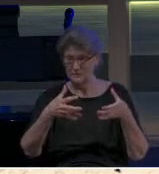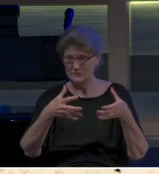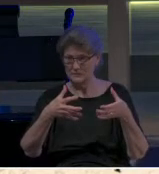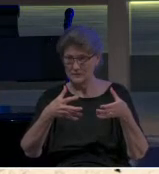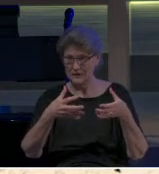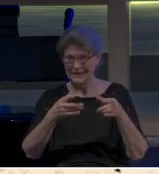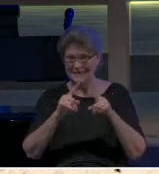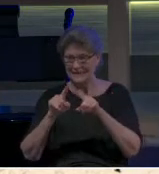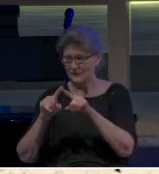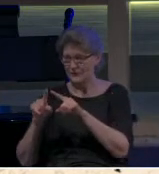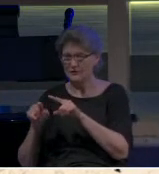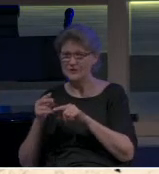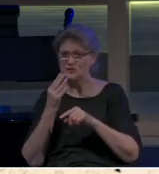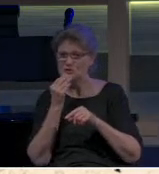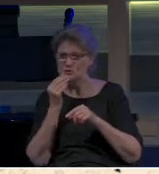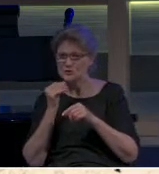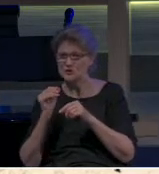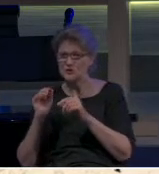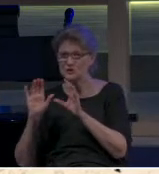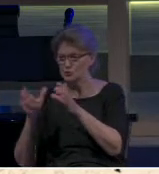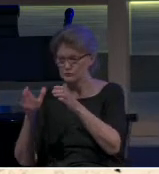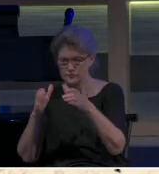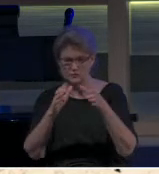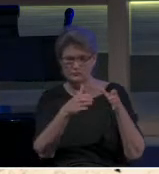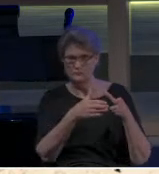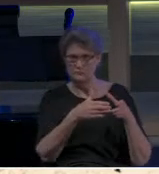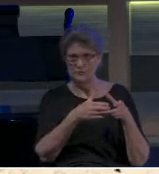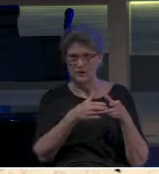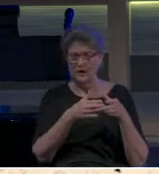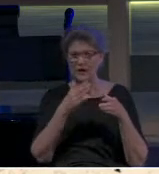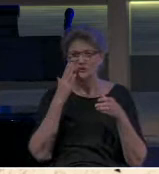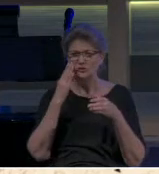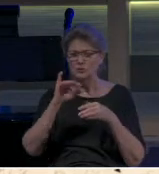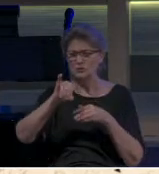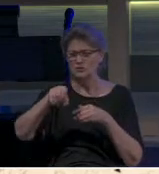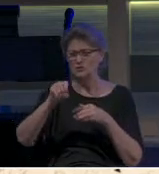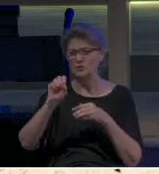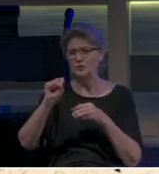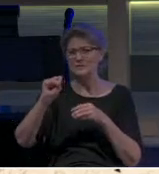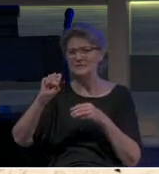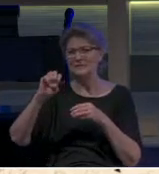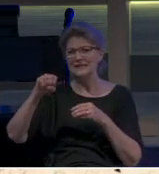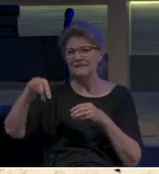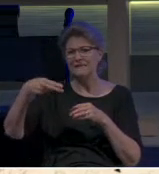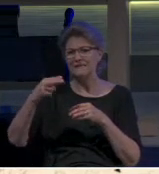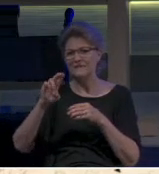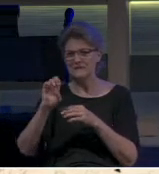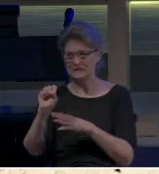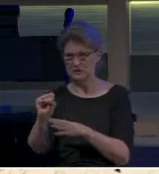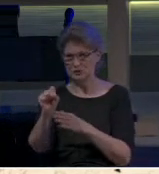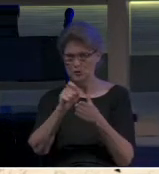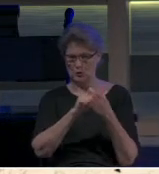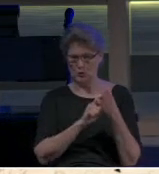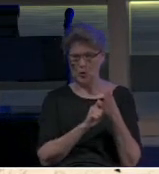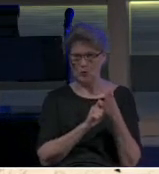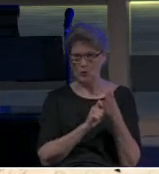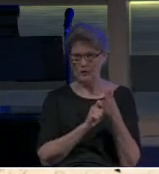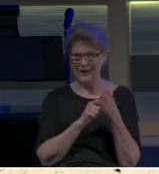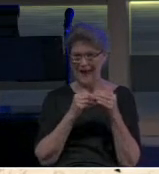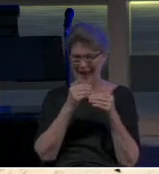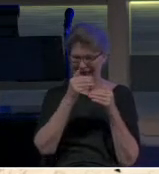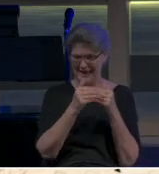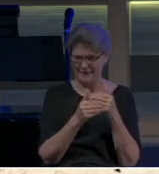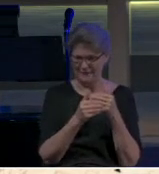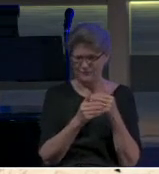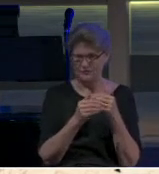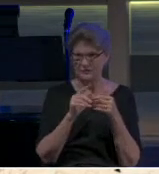communities at this time. In fact, Josephus, who wrote a short time after Titus was written, a Jewish